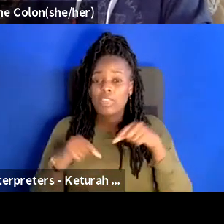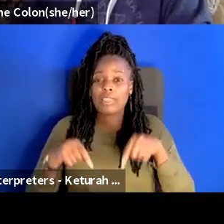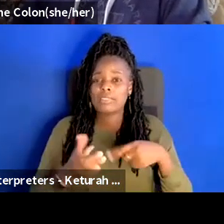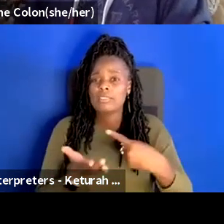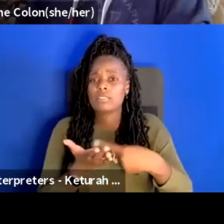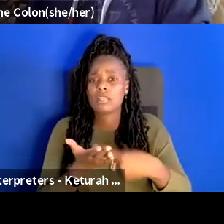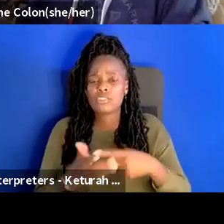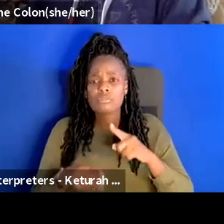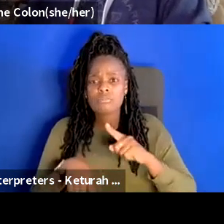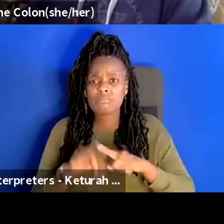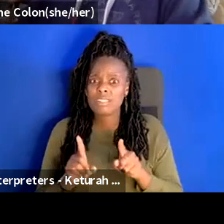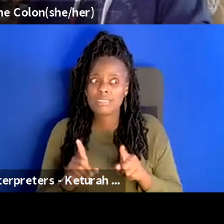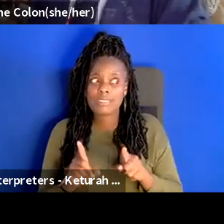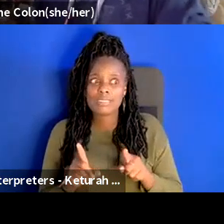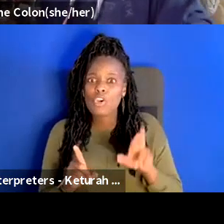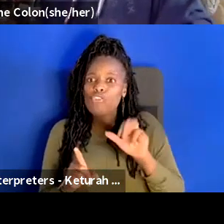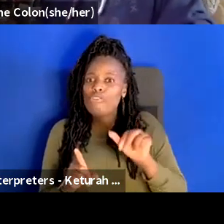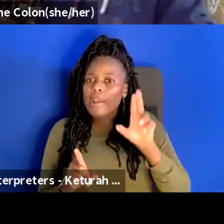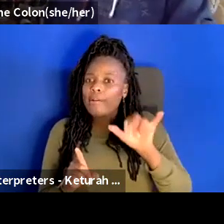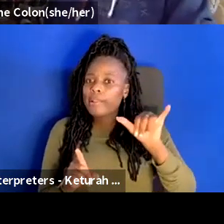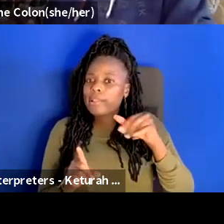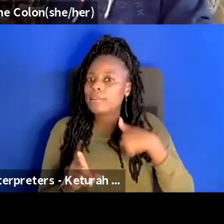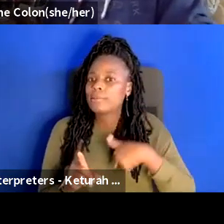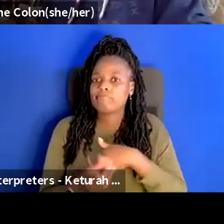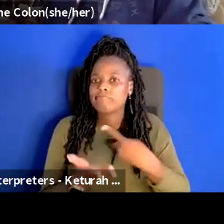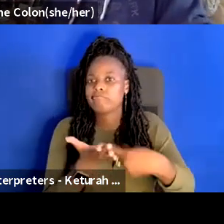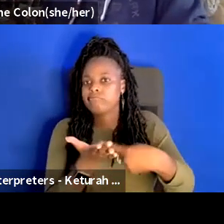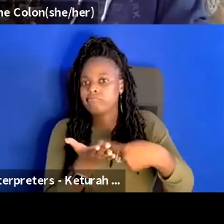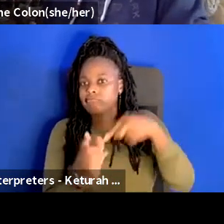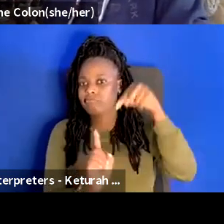think it's another thing that rarely gets discussed um